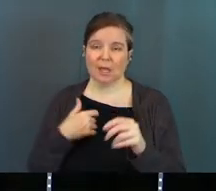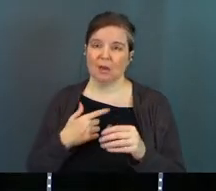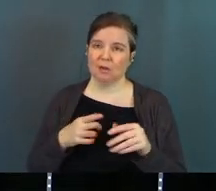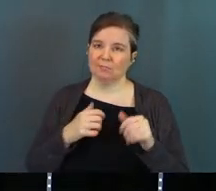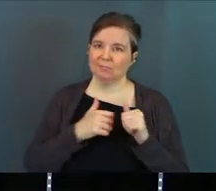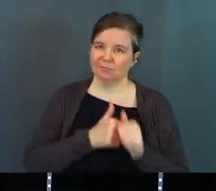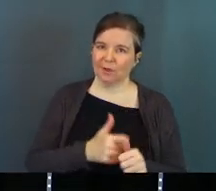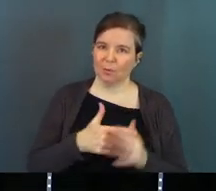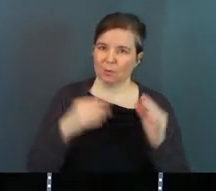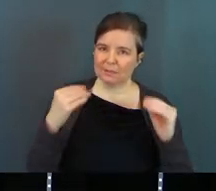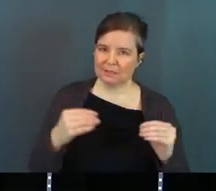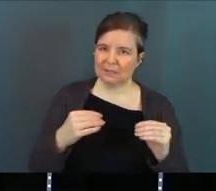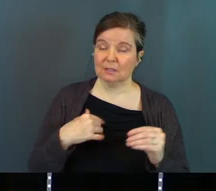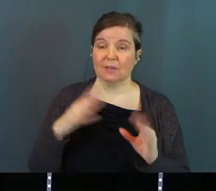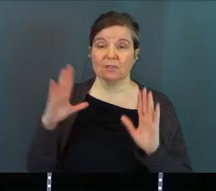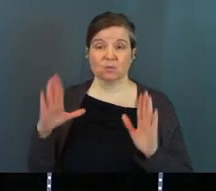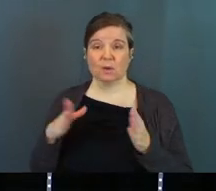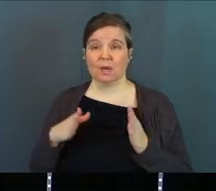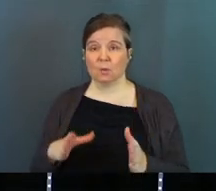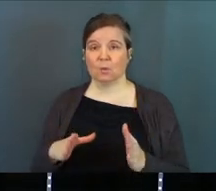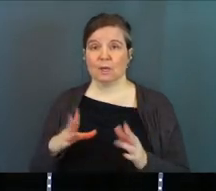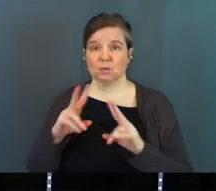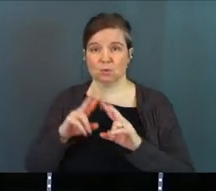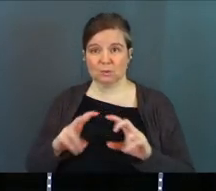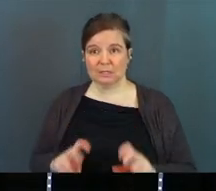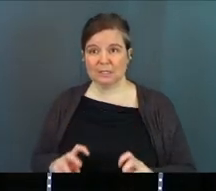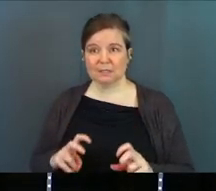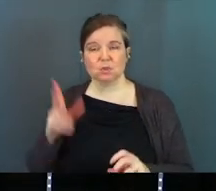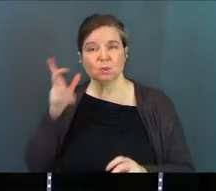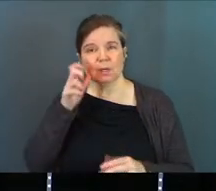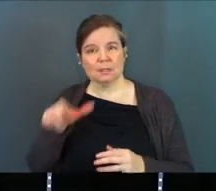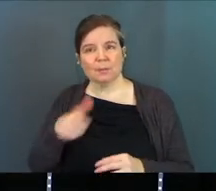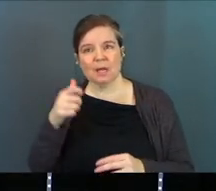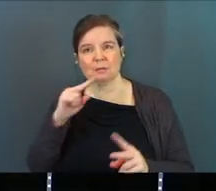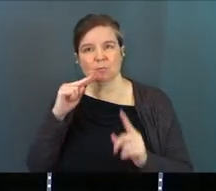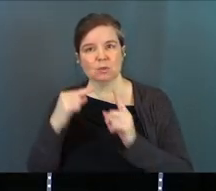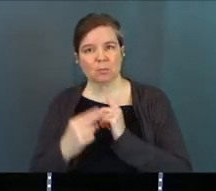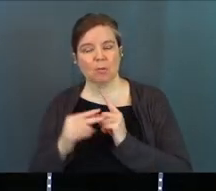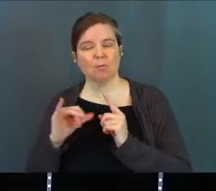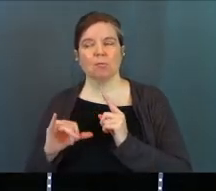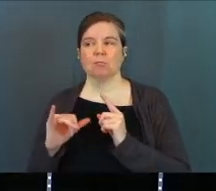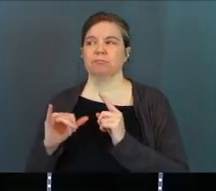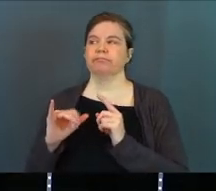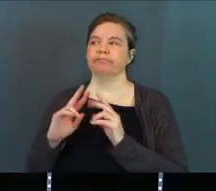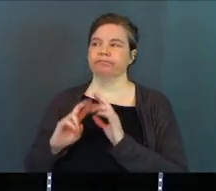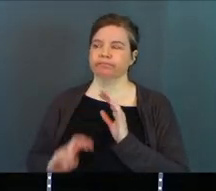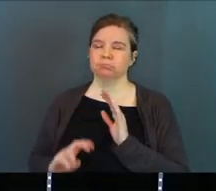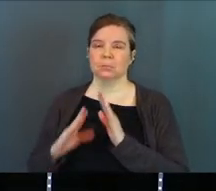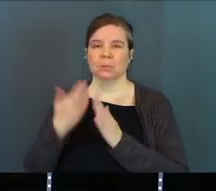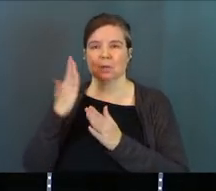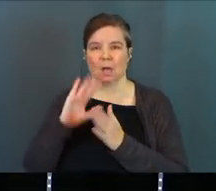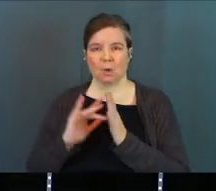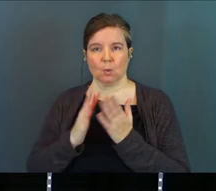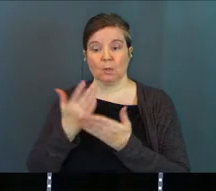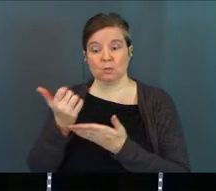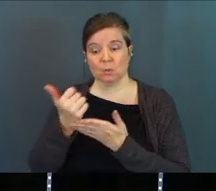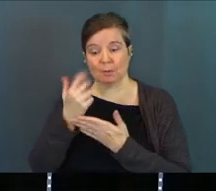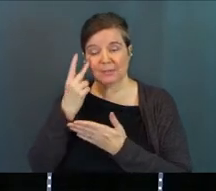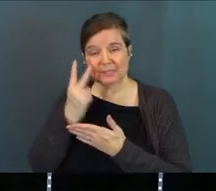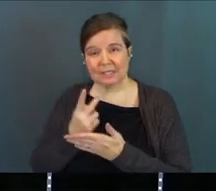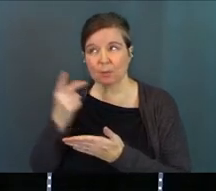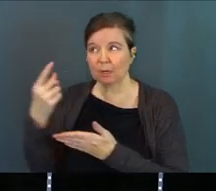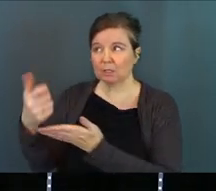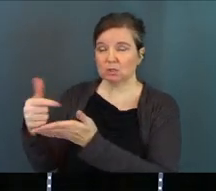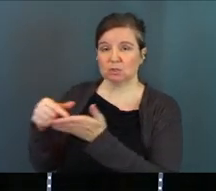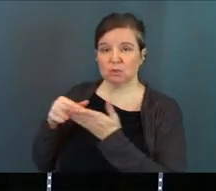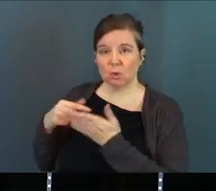throughout this series. And this book is a great way just to dig in, right? To hear somebody else's perspective as they dig into God's Word, and to help us see what God is really showing